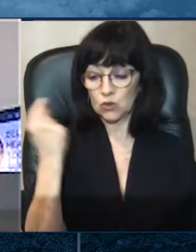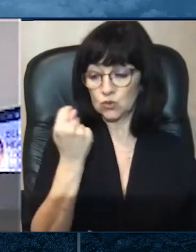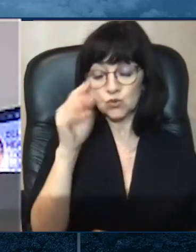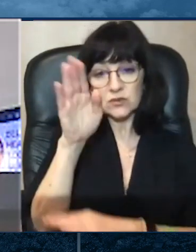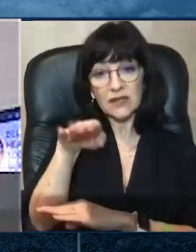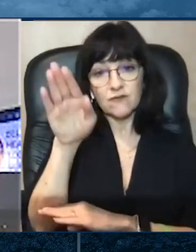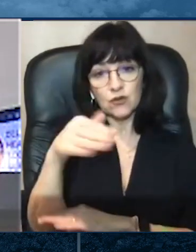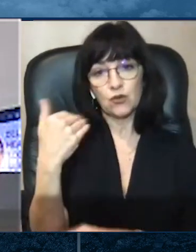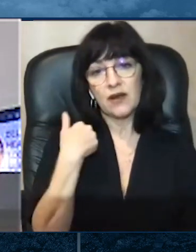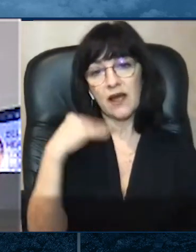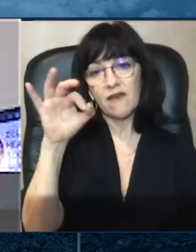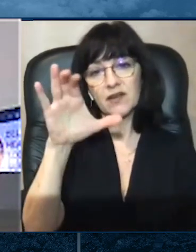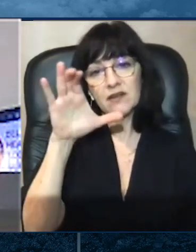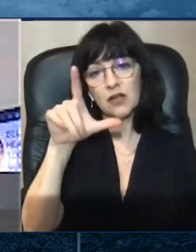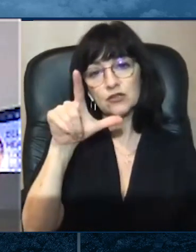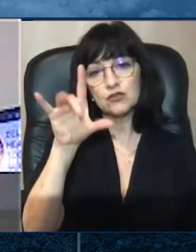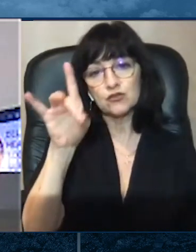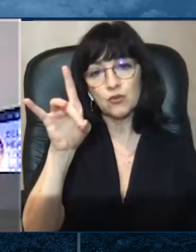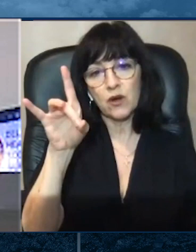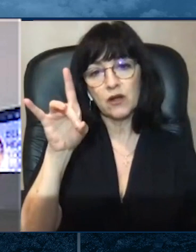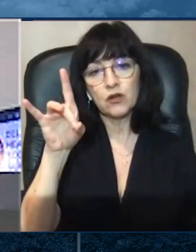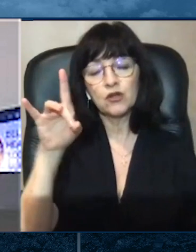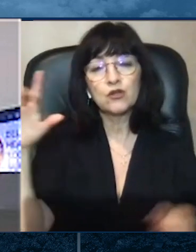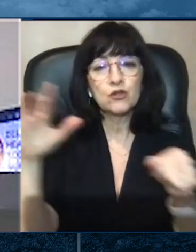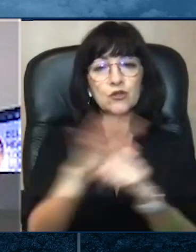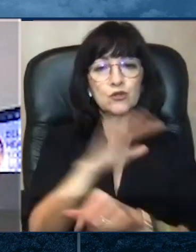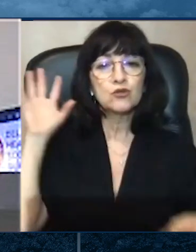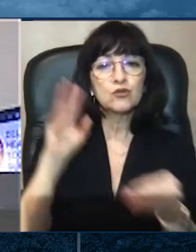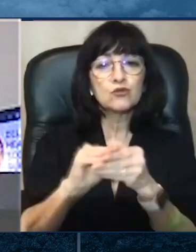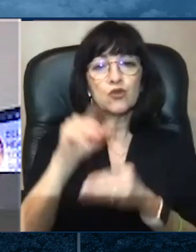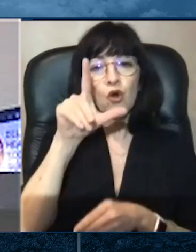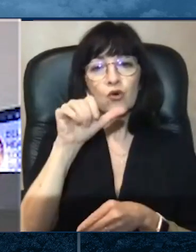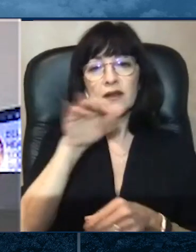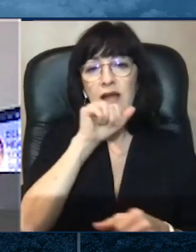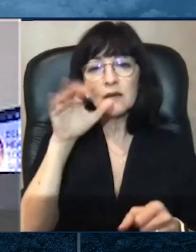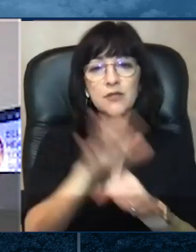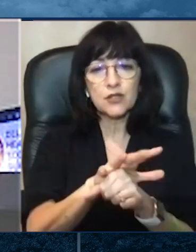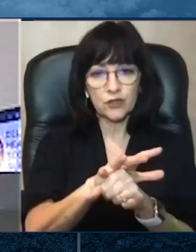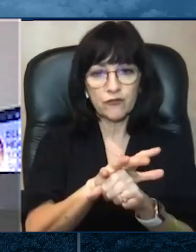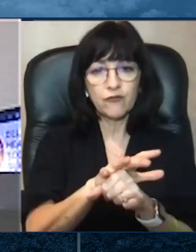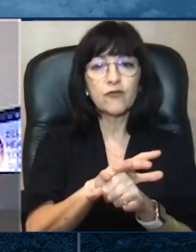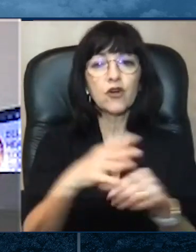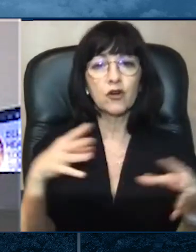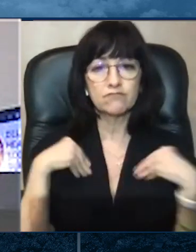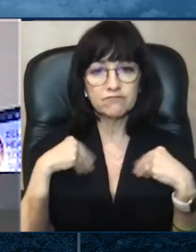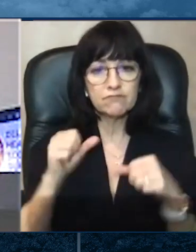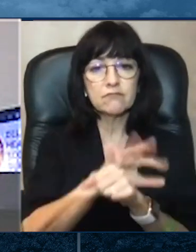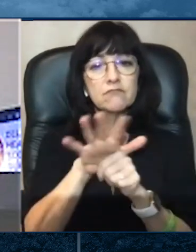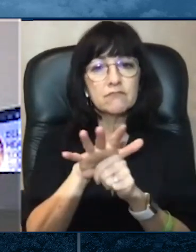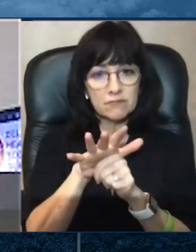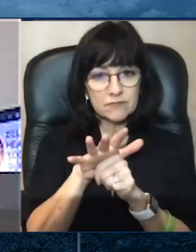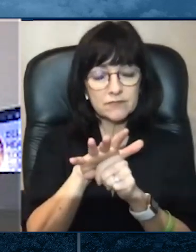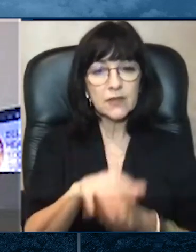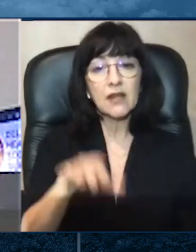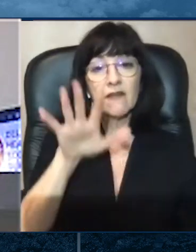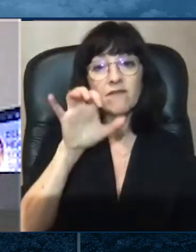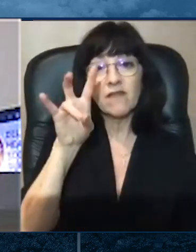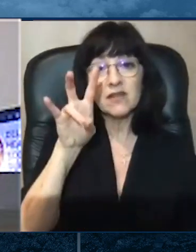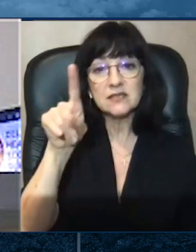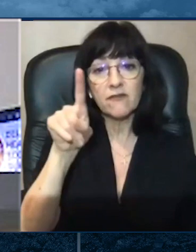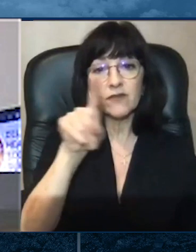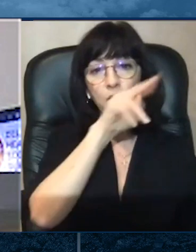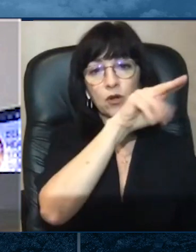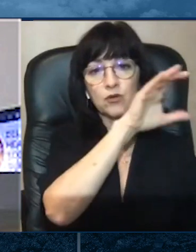928 total lab confirmed cases across our state. 571 cases in New Castle